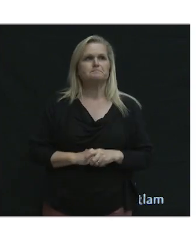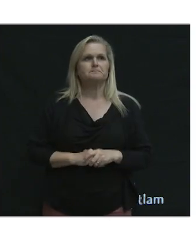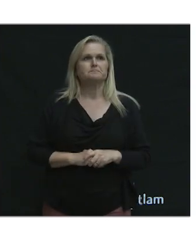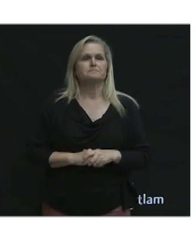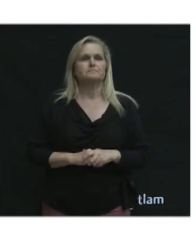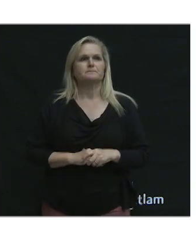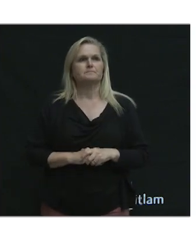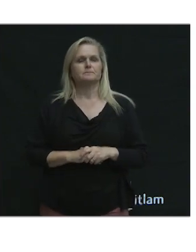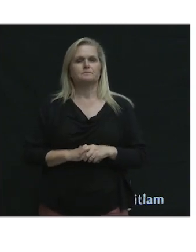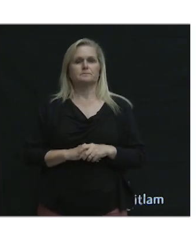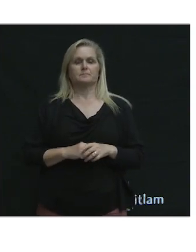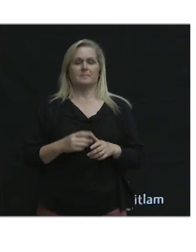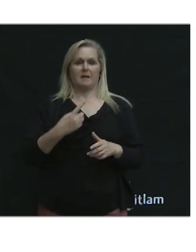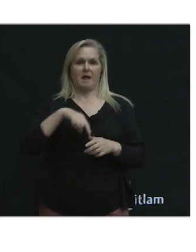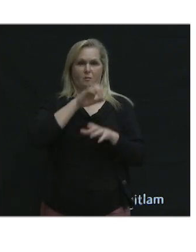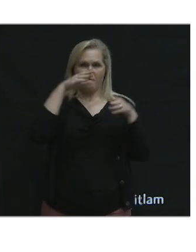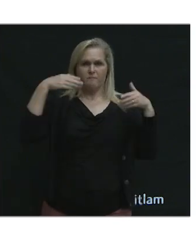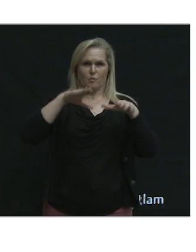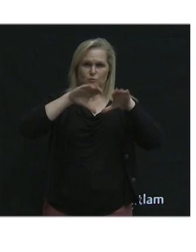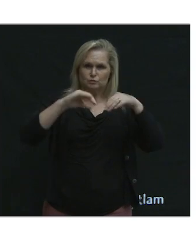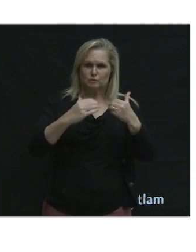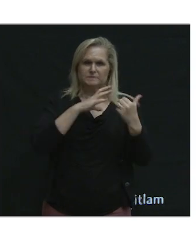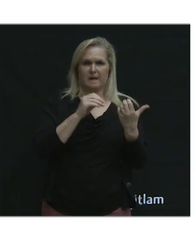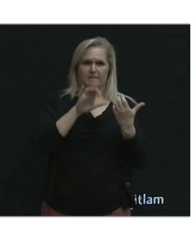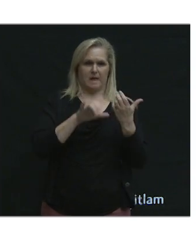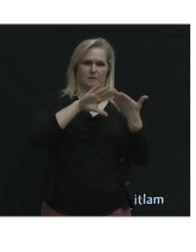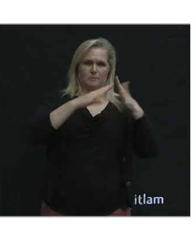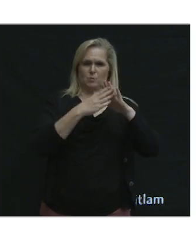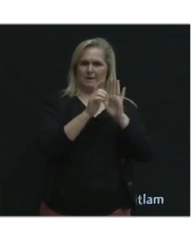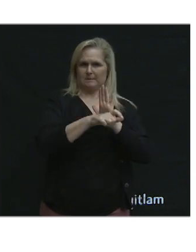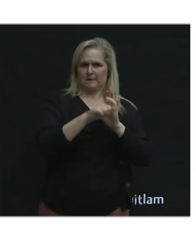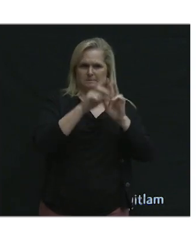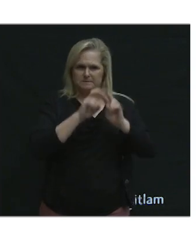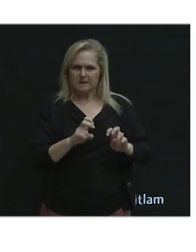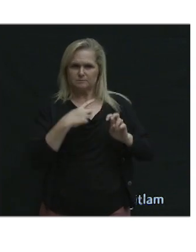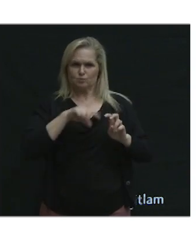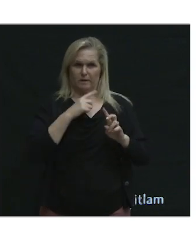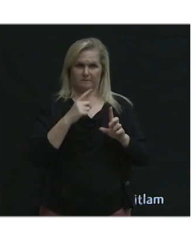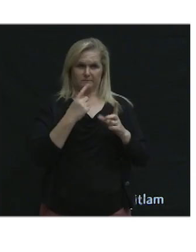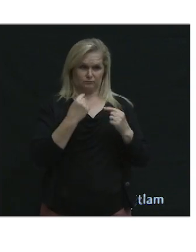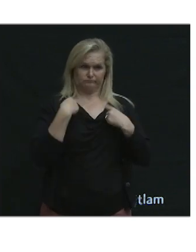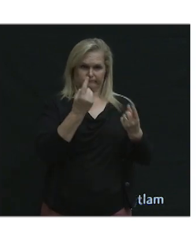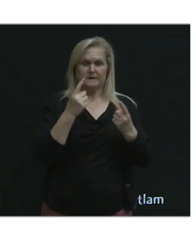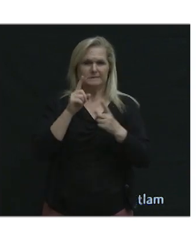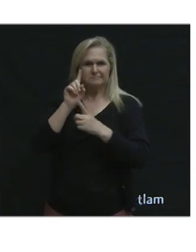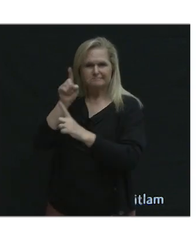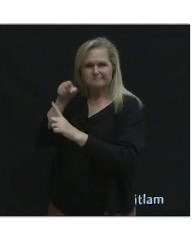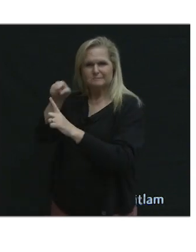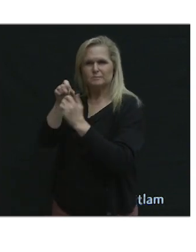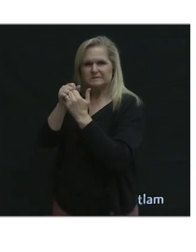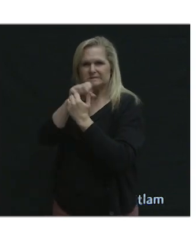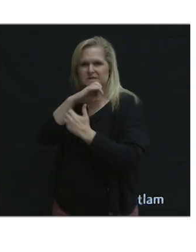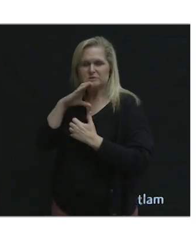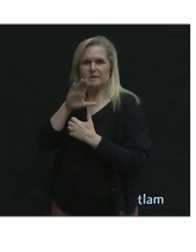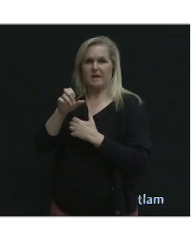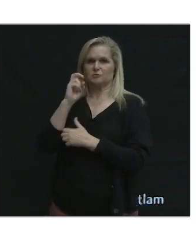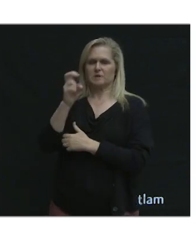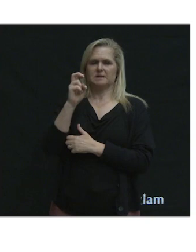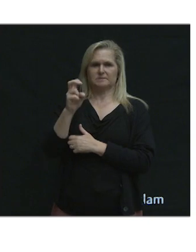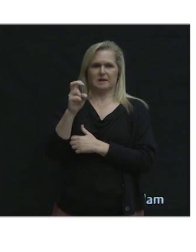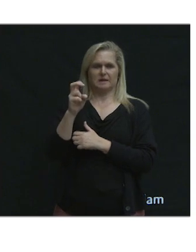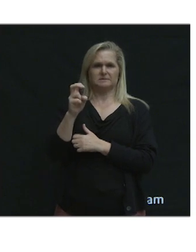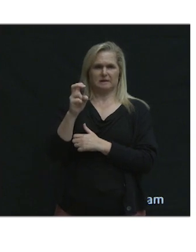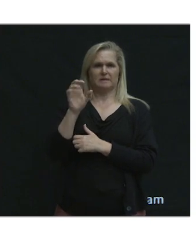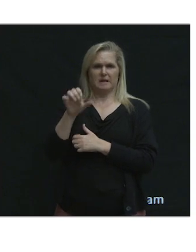In all the focus groups and community needs assessment surveys that we have done, especially among seniors, transportation always